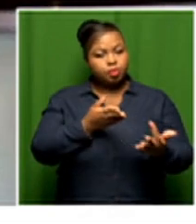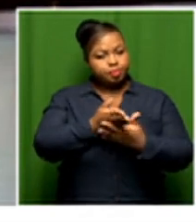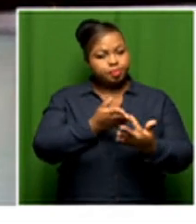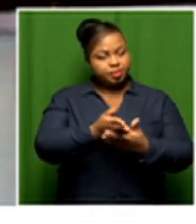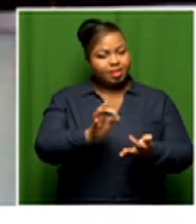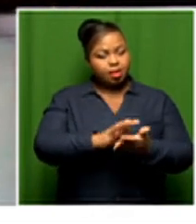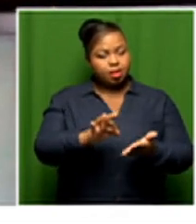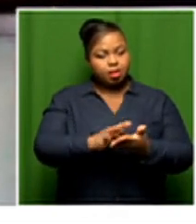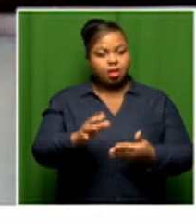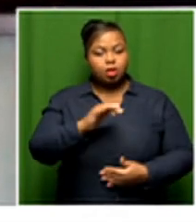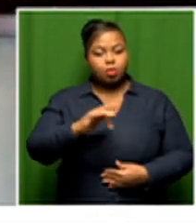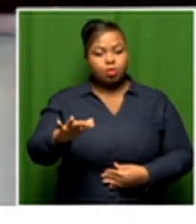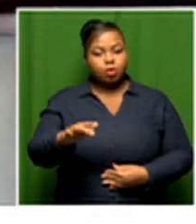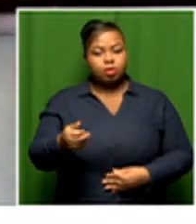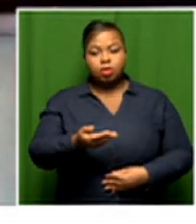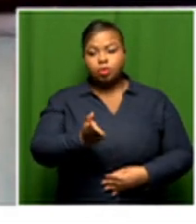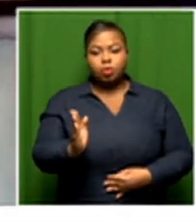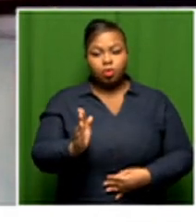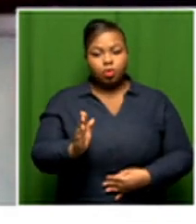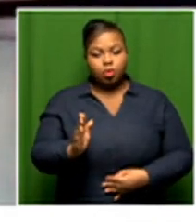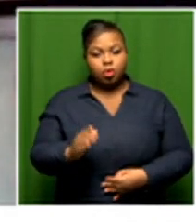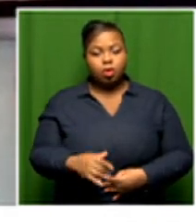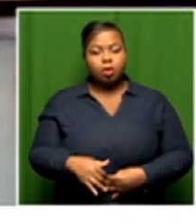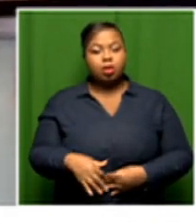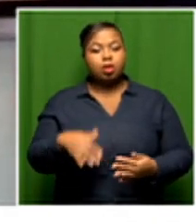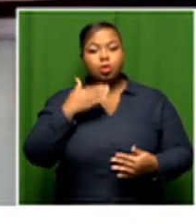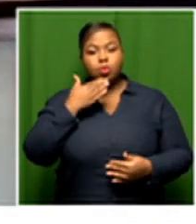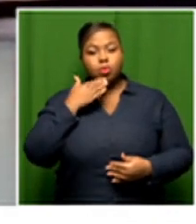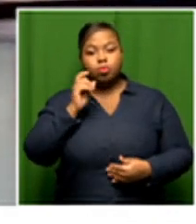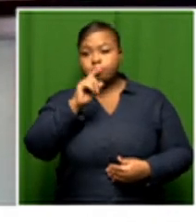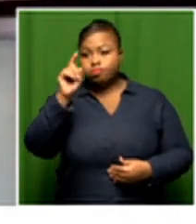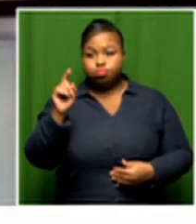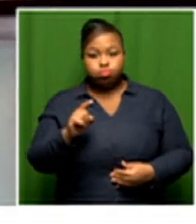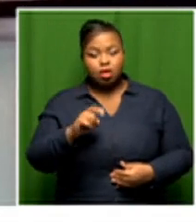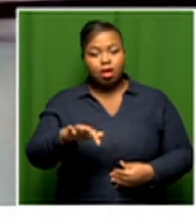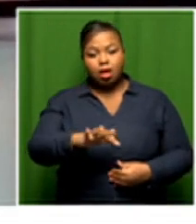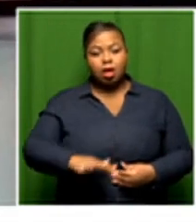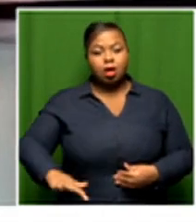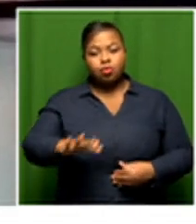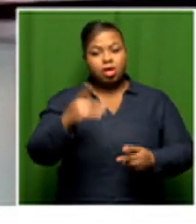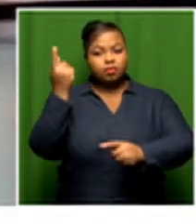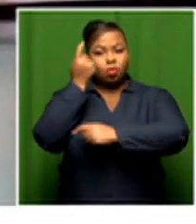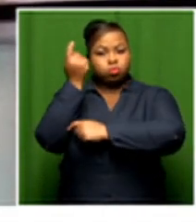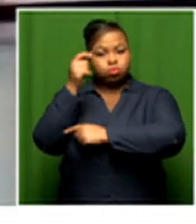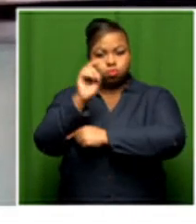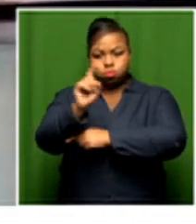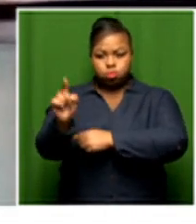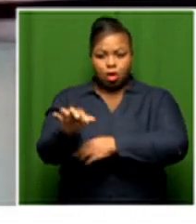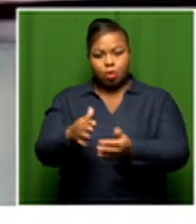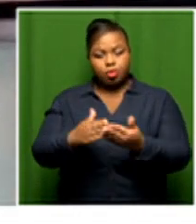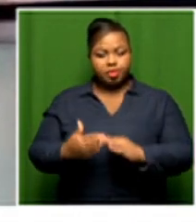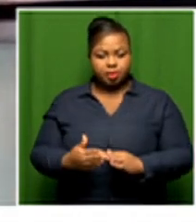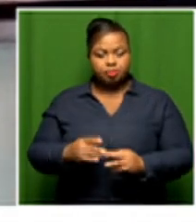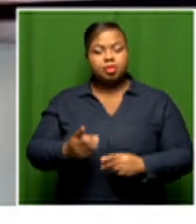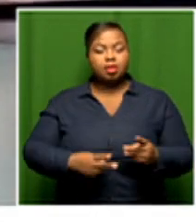clean portable water to all our informal settlements and deep wall areas but we have also taken and